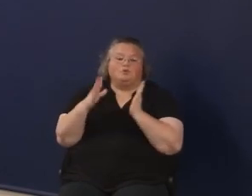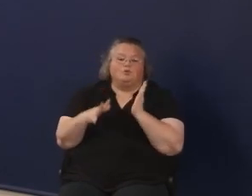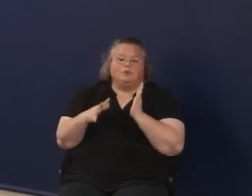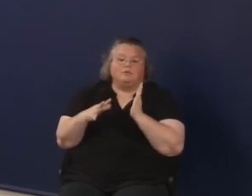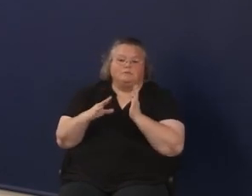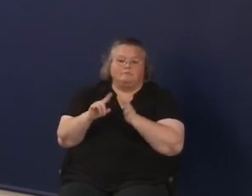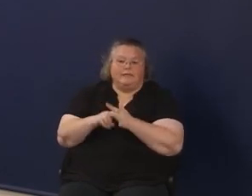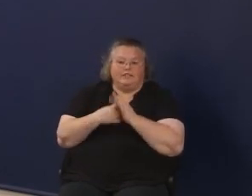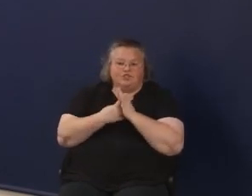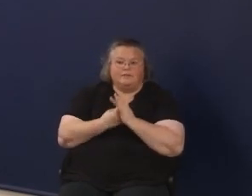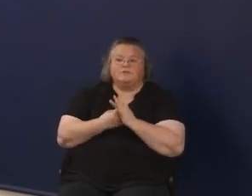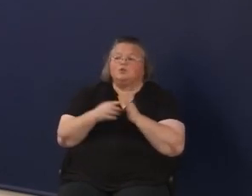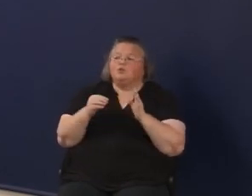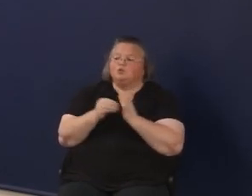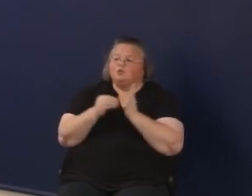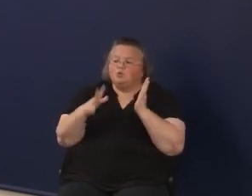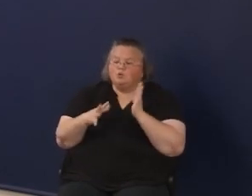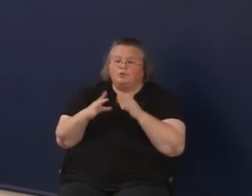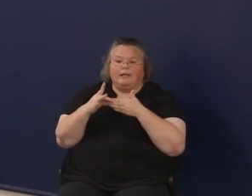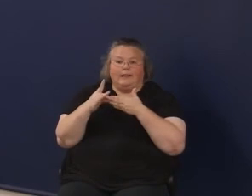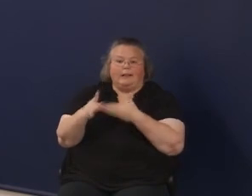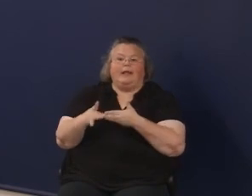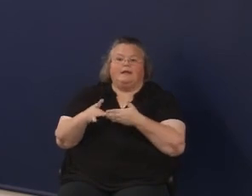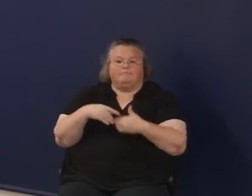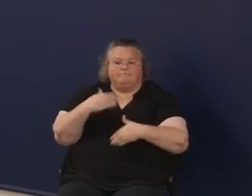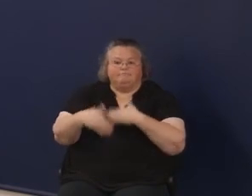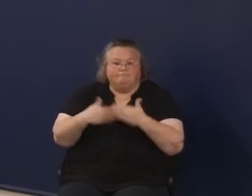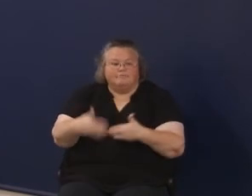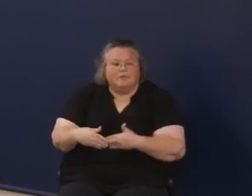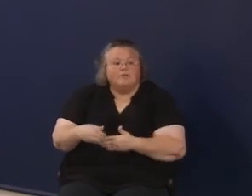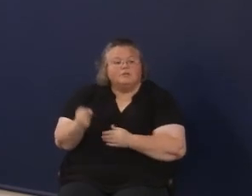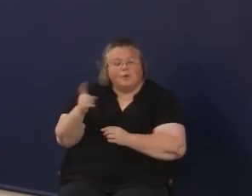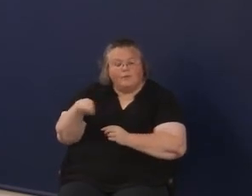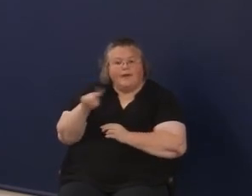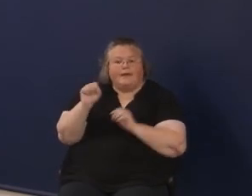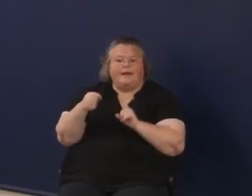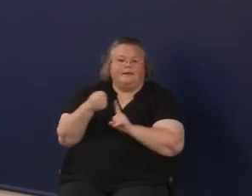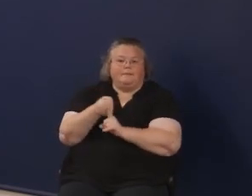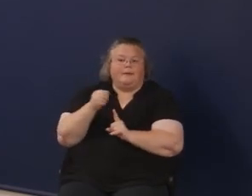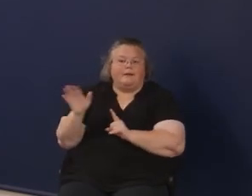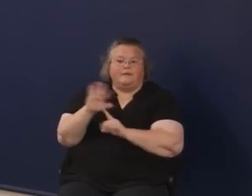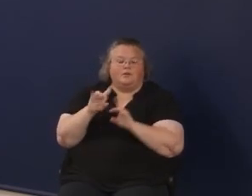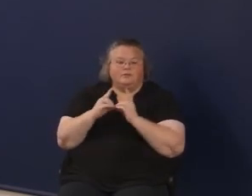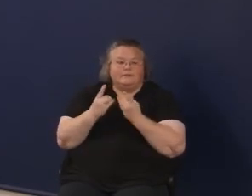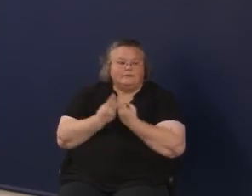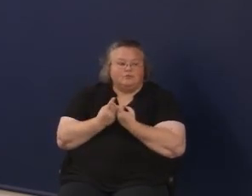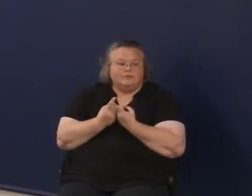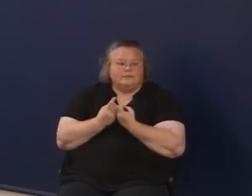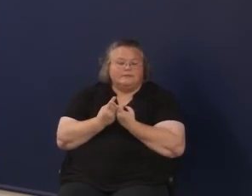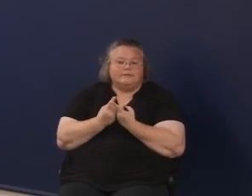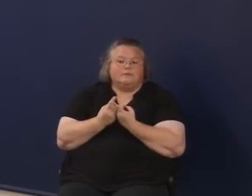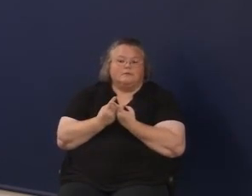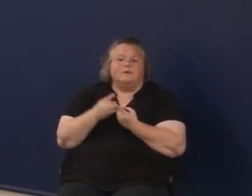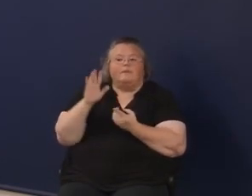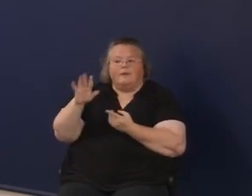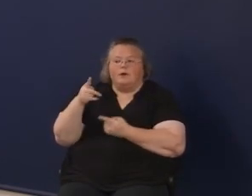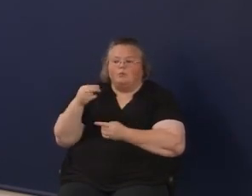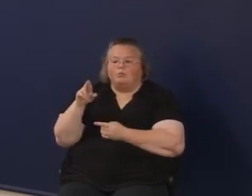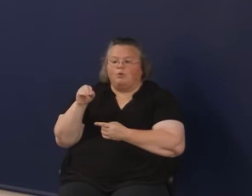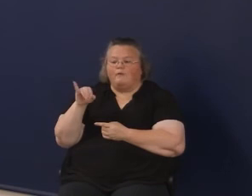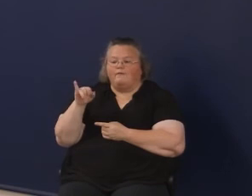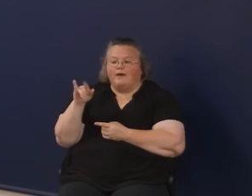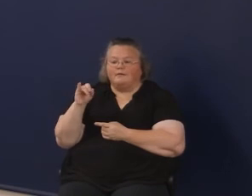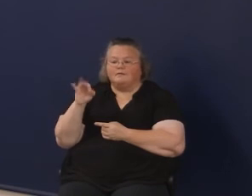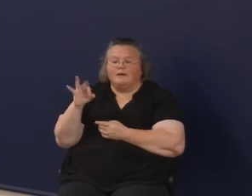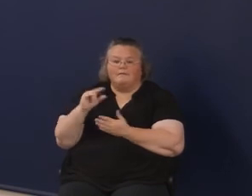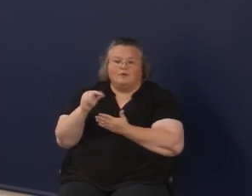levels as well so that they can impact their district's profiles of the graduate.